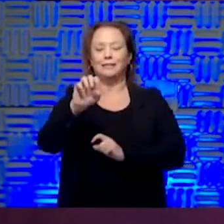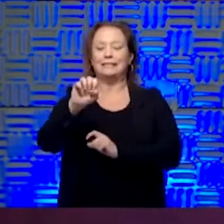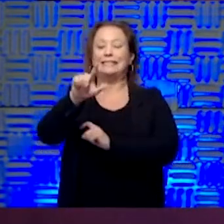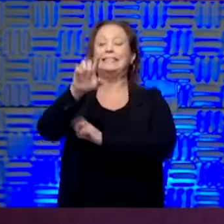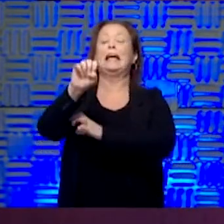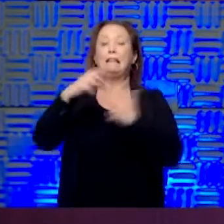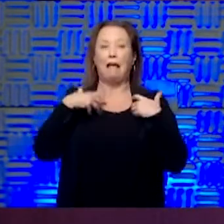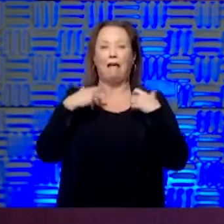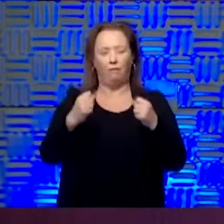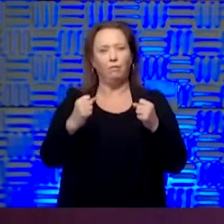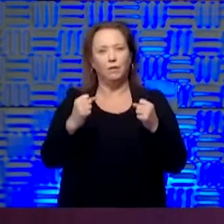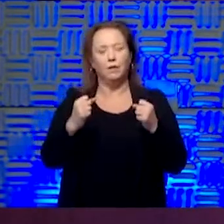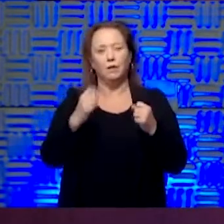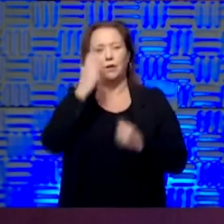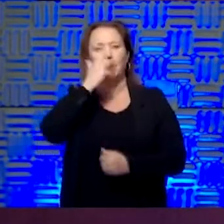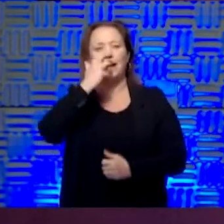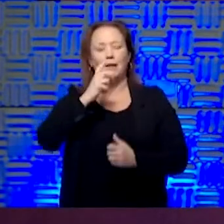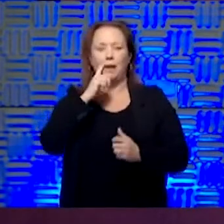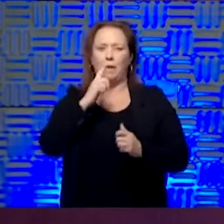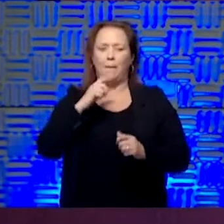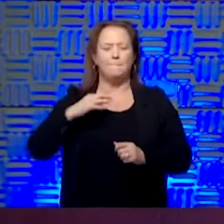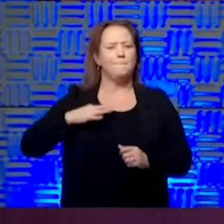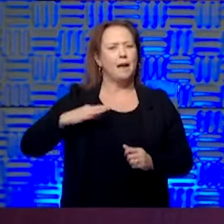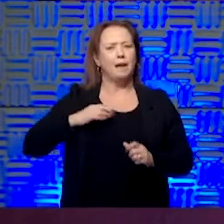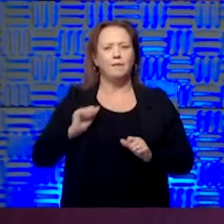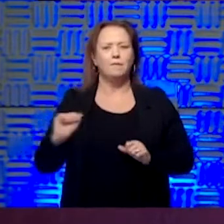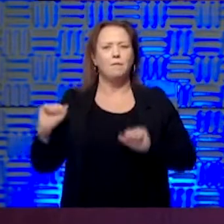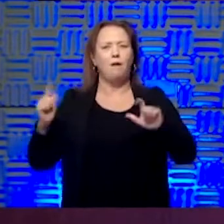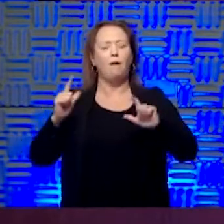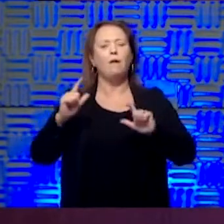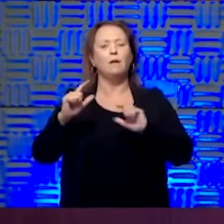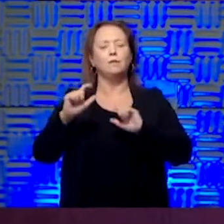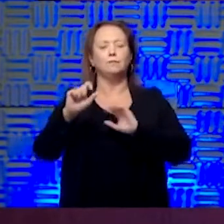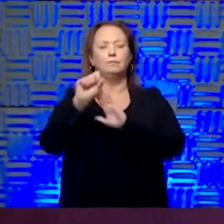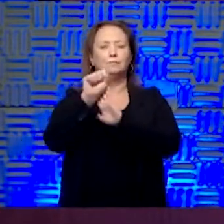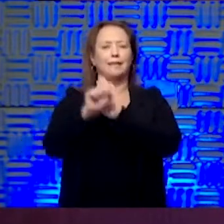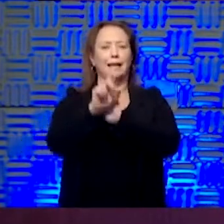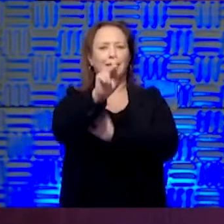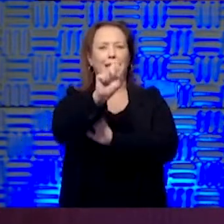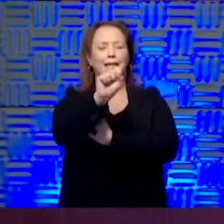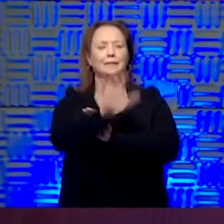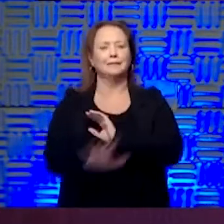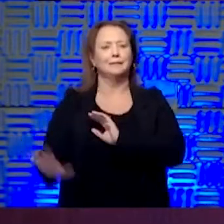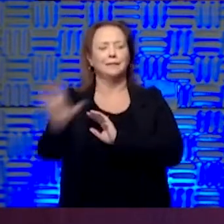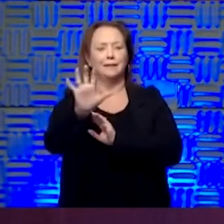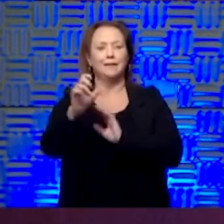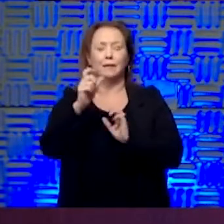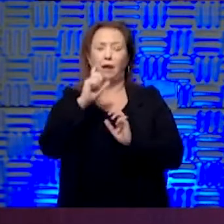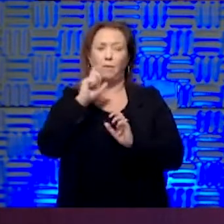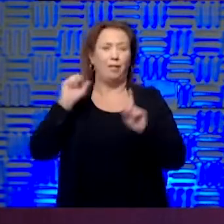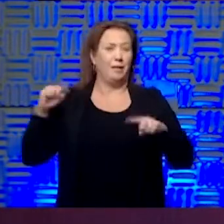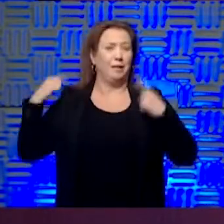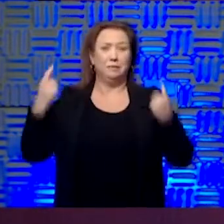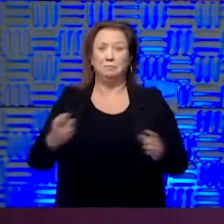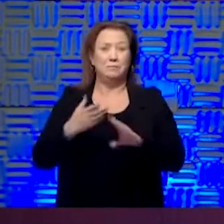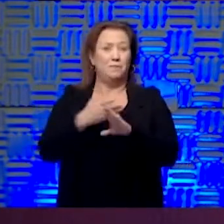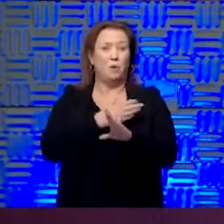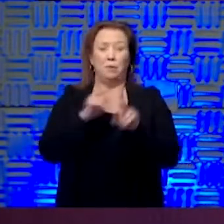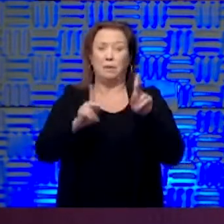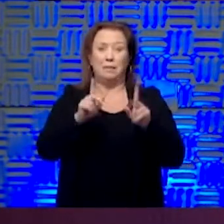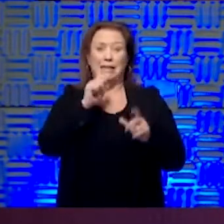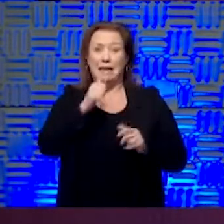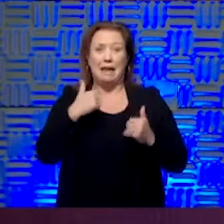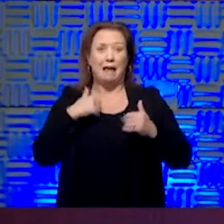be to the benefit of a lot of our citizens across the state, in particular because, you know, maybe historically they didn't have access to some of these